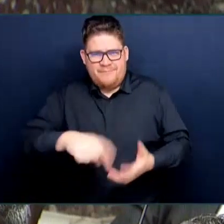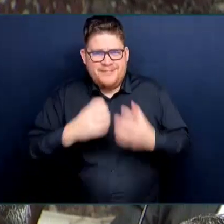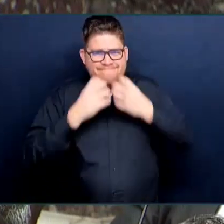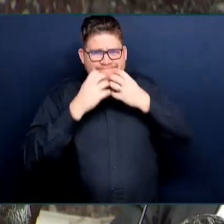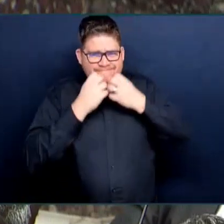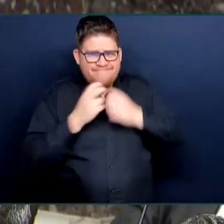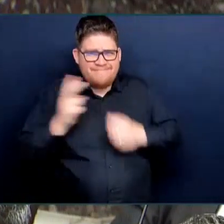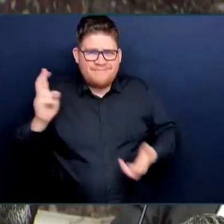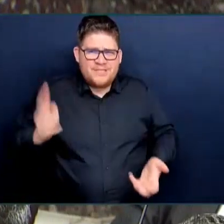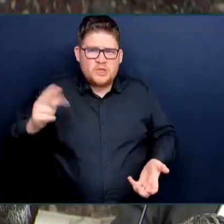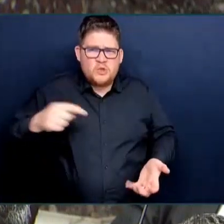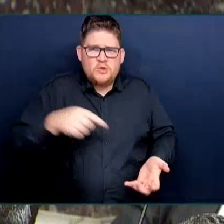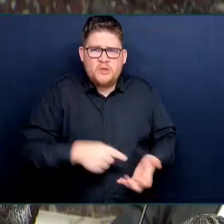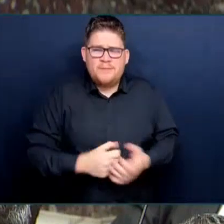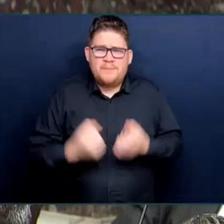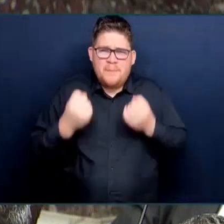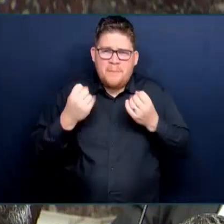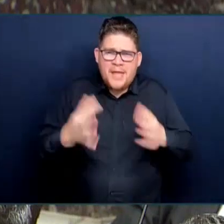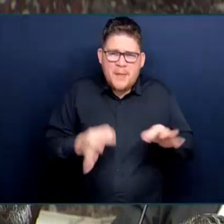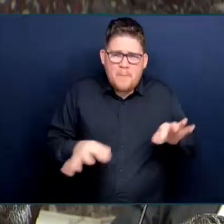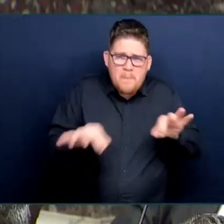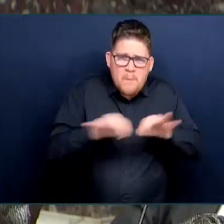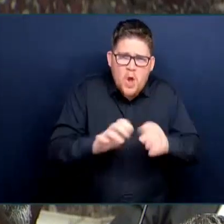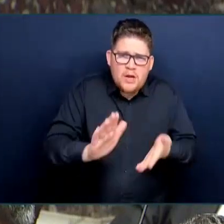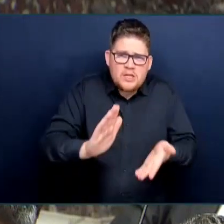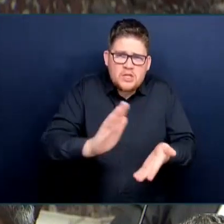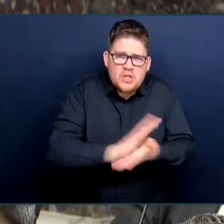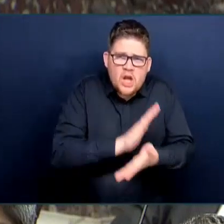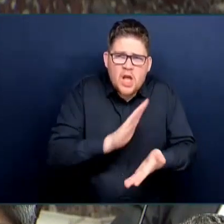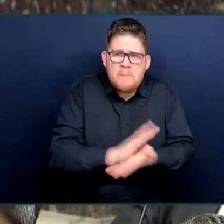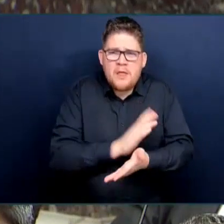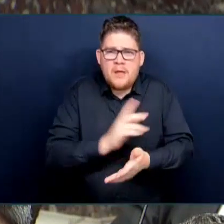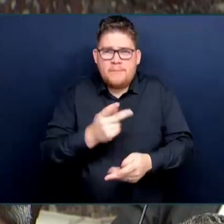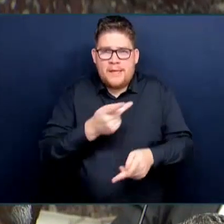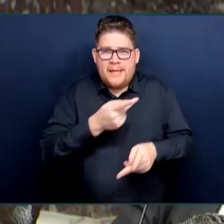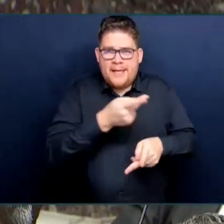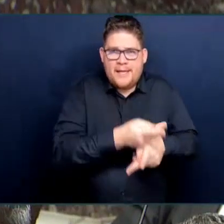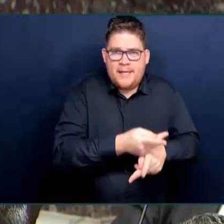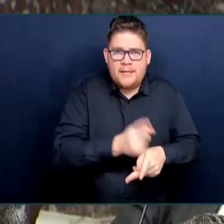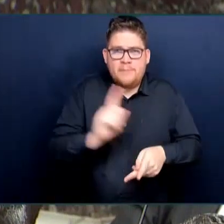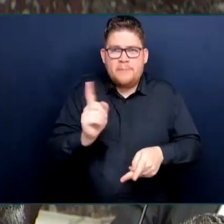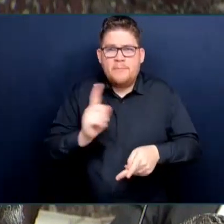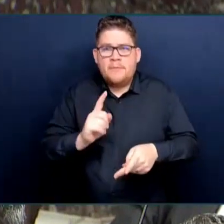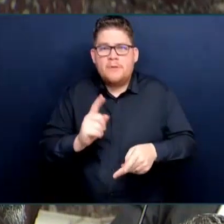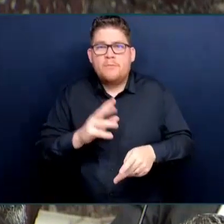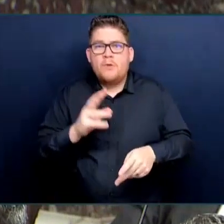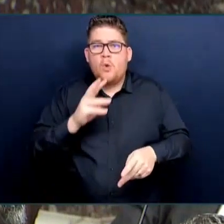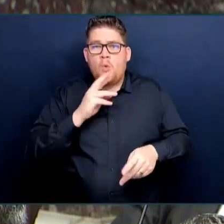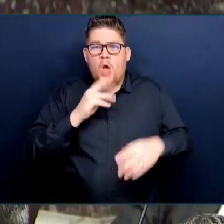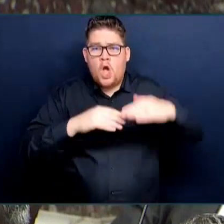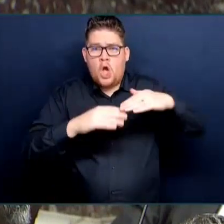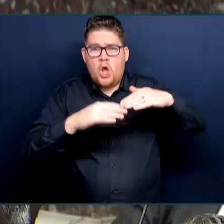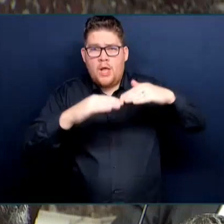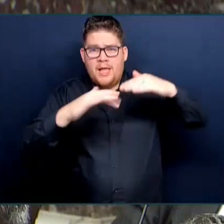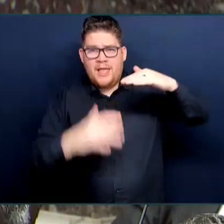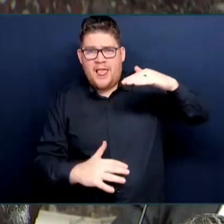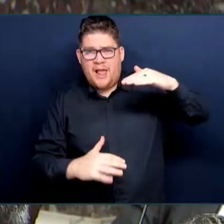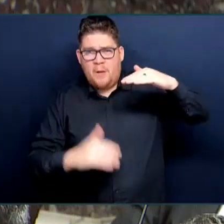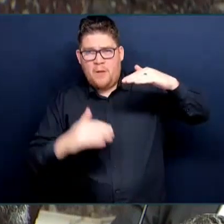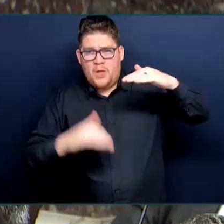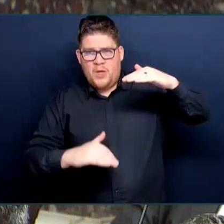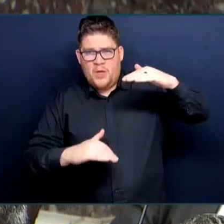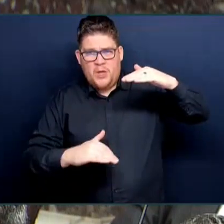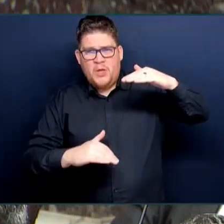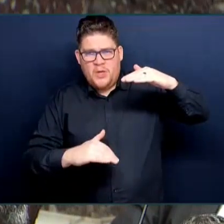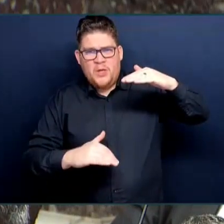and we risk losing these important documents of our history. I'm not sure the member also understands the scope of what we're